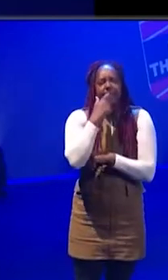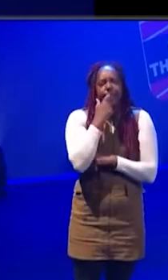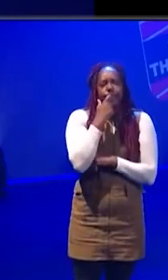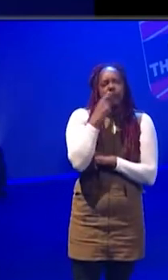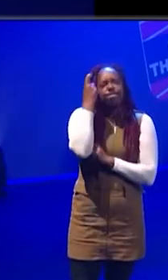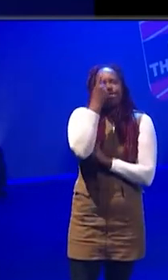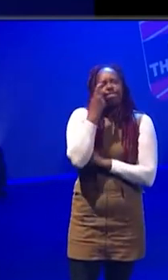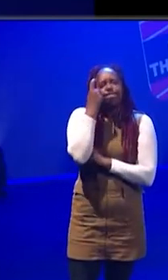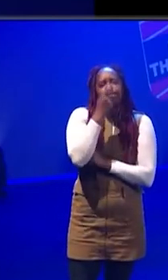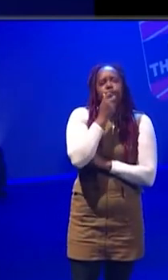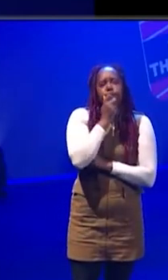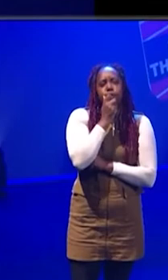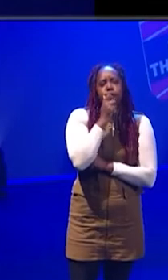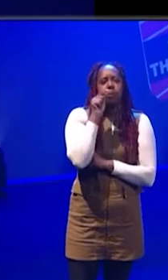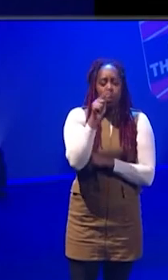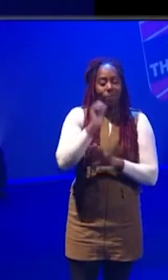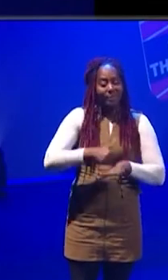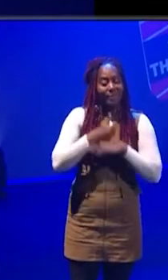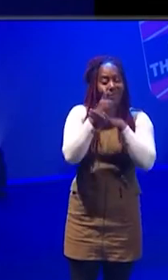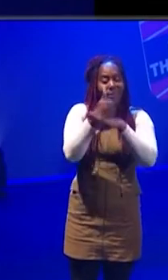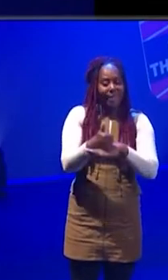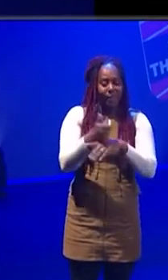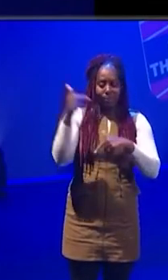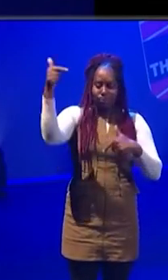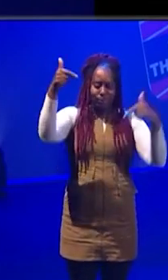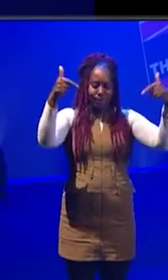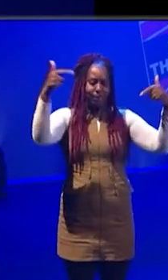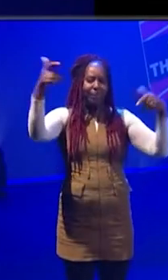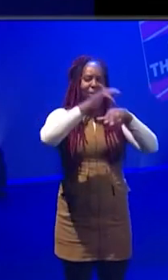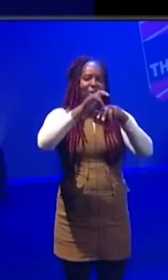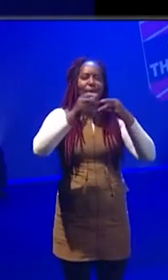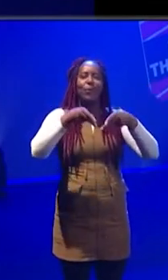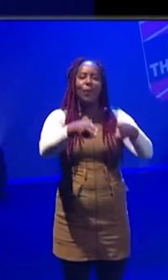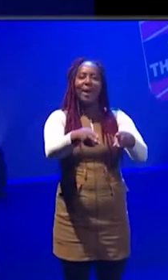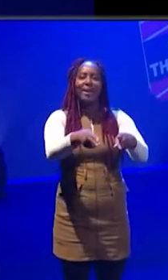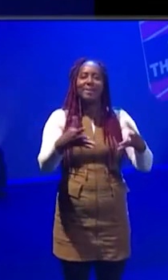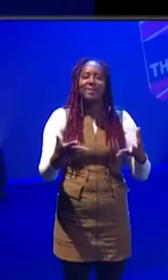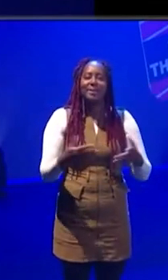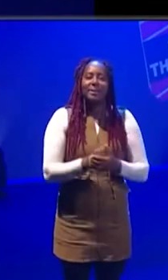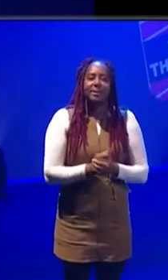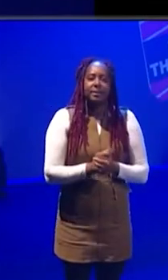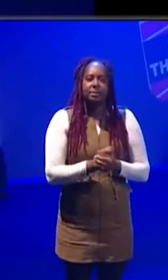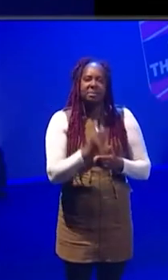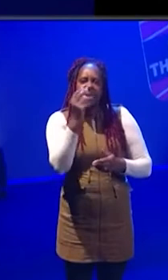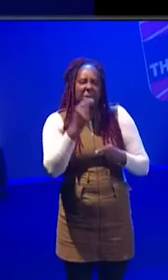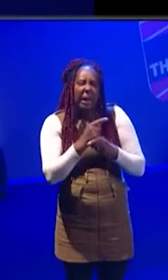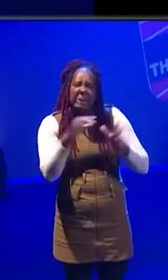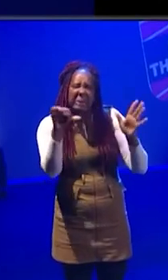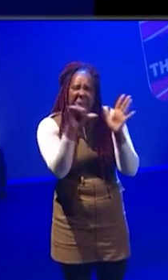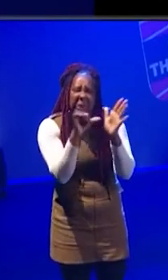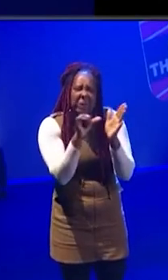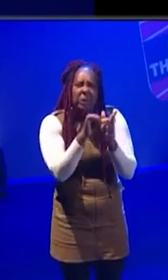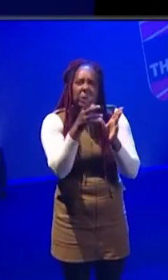back because you think you're set up with a very theatrical way of working. Sometimes it's quite tricky to